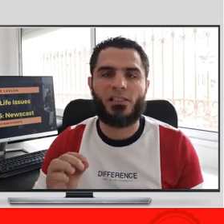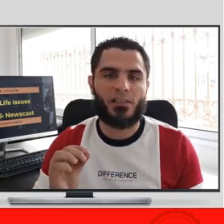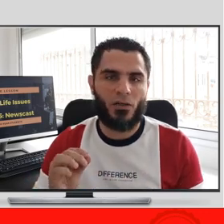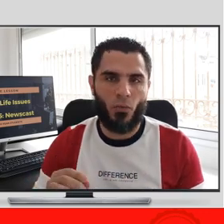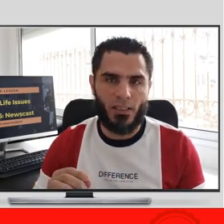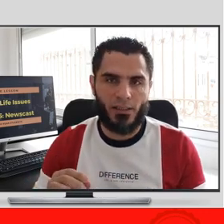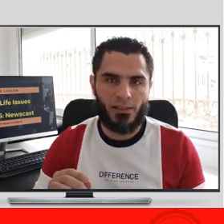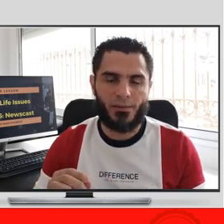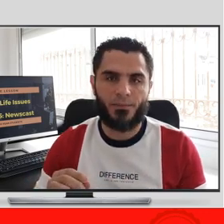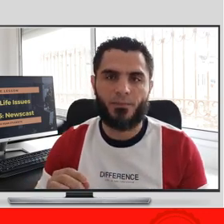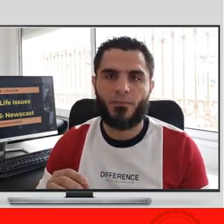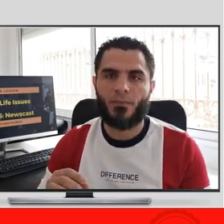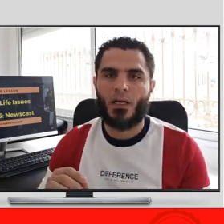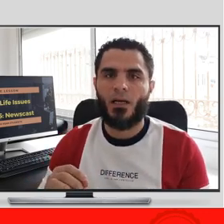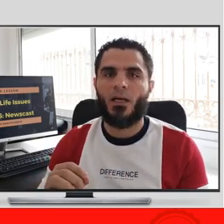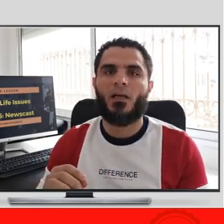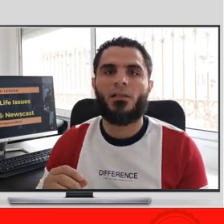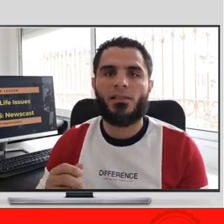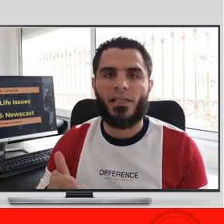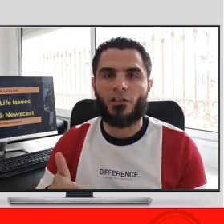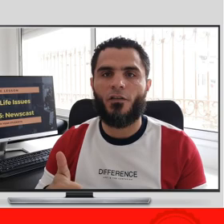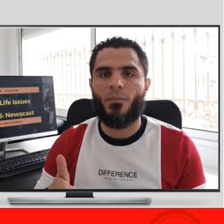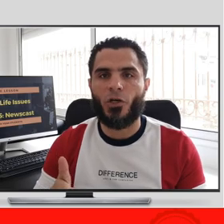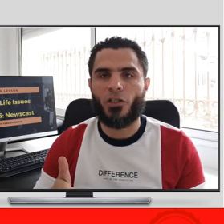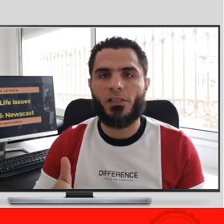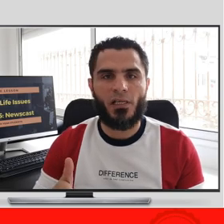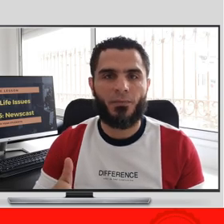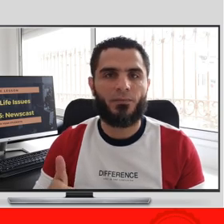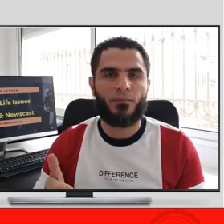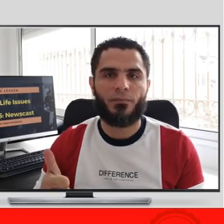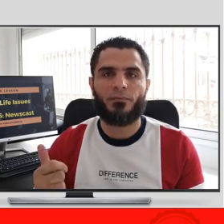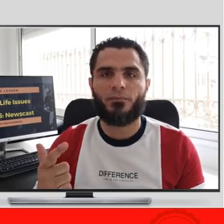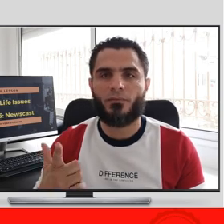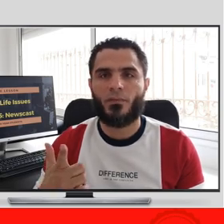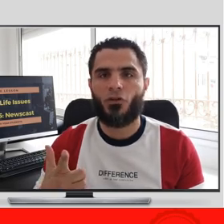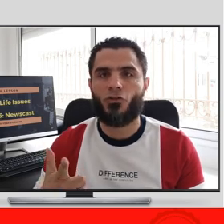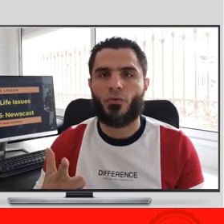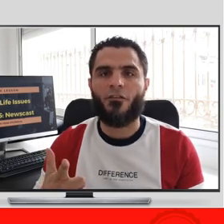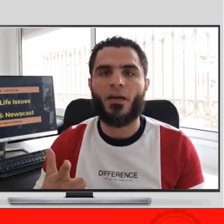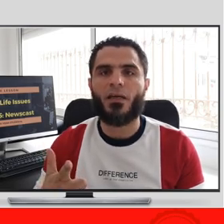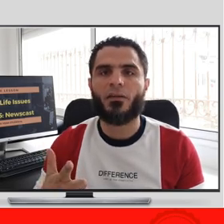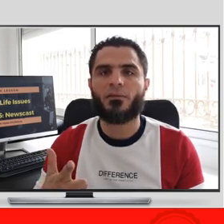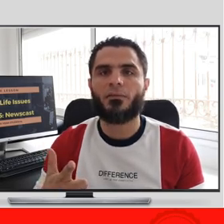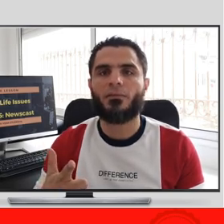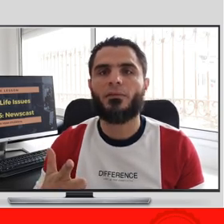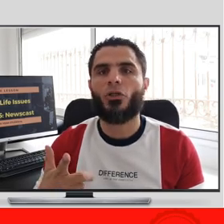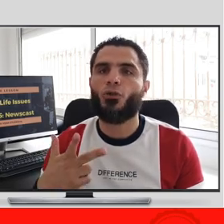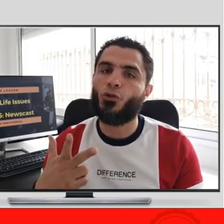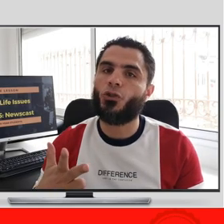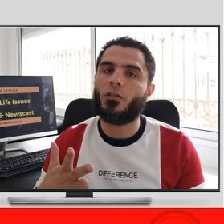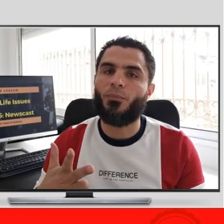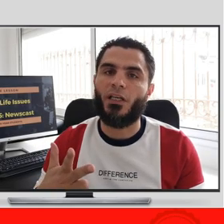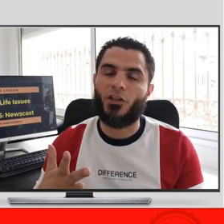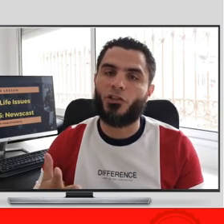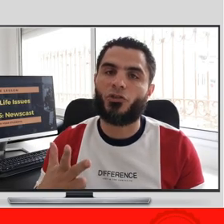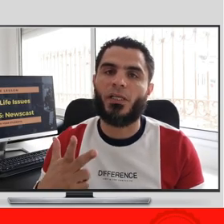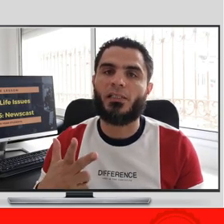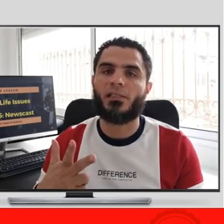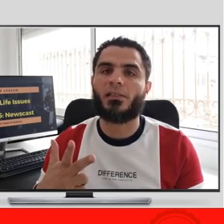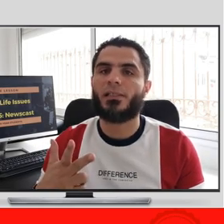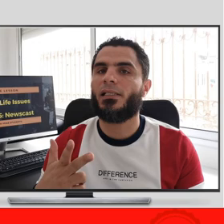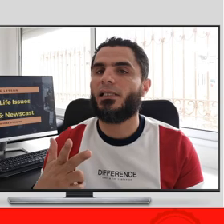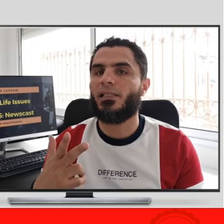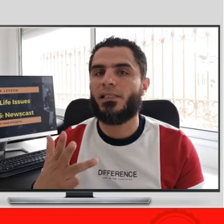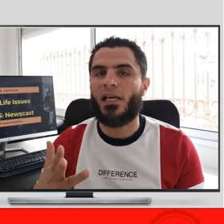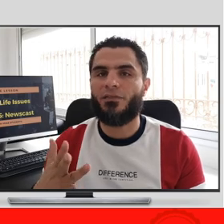the catchiest ones. State of emergency, traffic, do not be in the